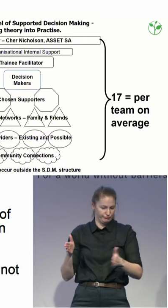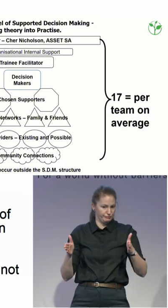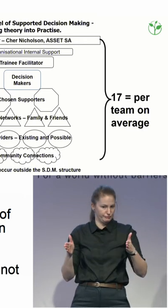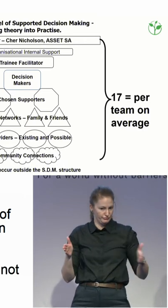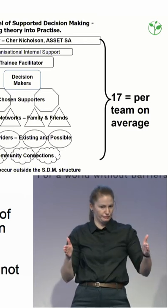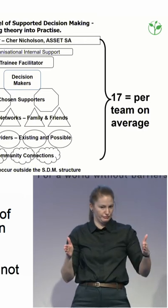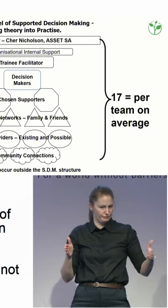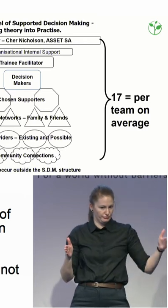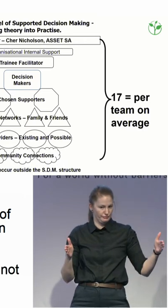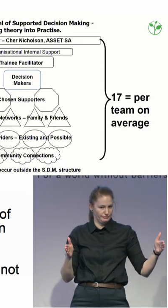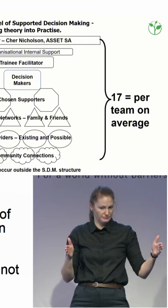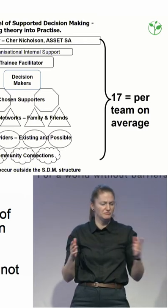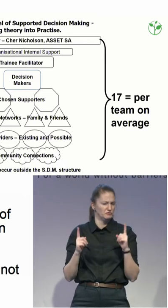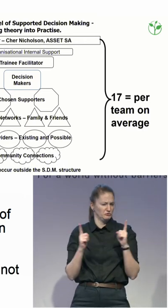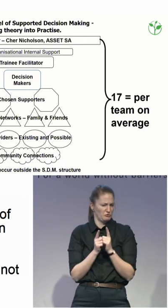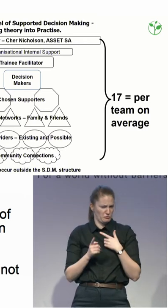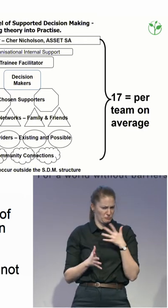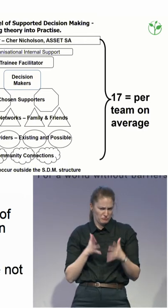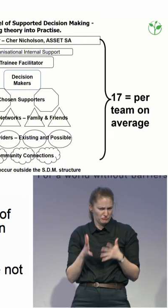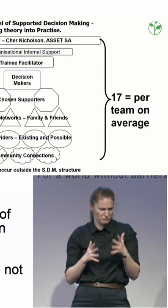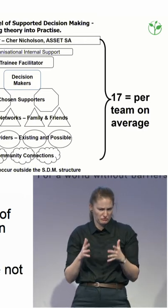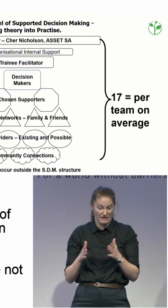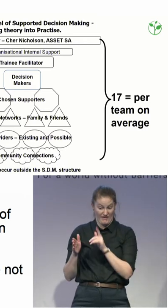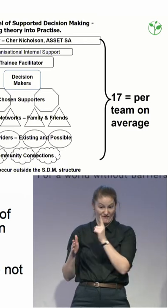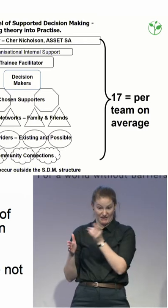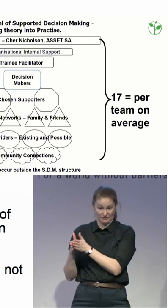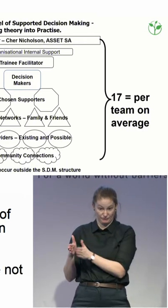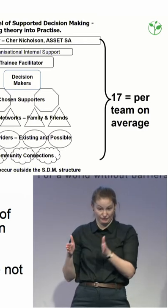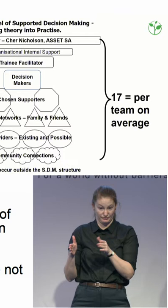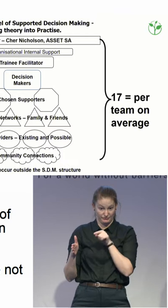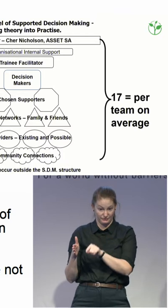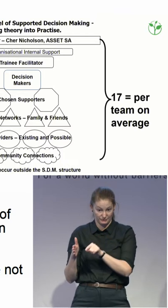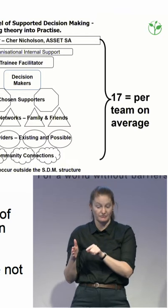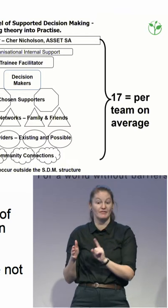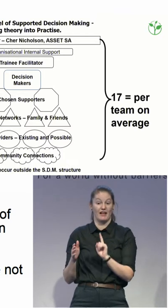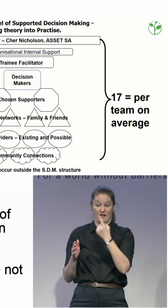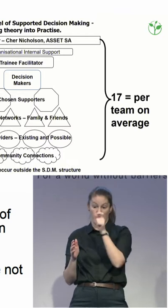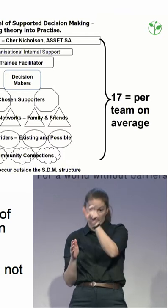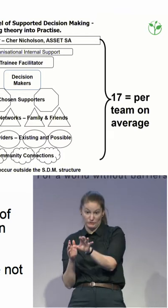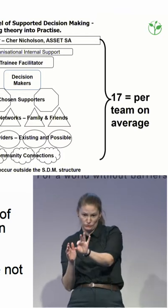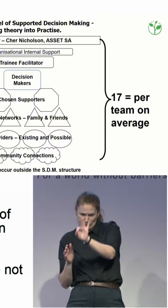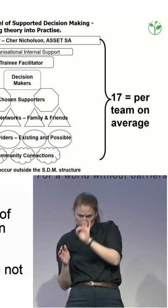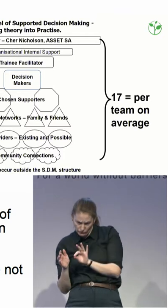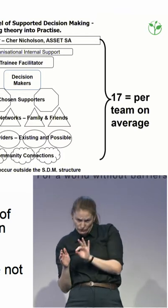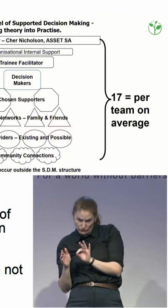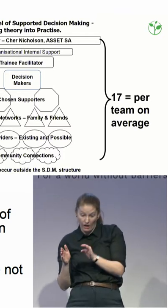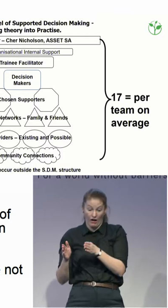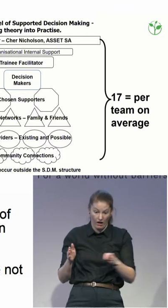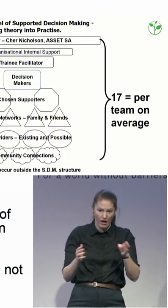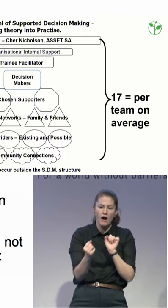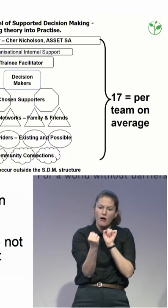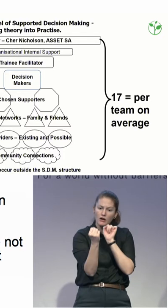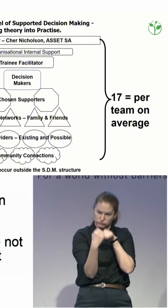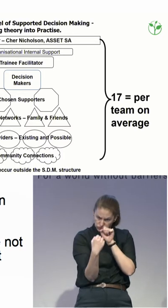But there's a recruitment stage, an agreement stage, a building the team phase, and an